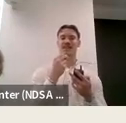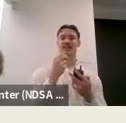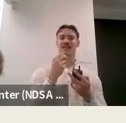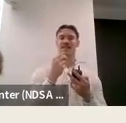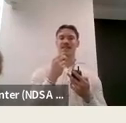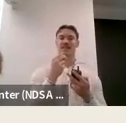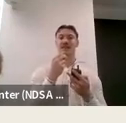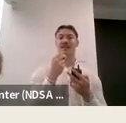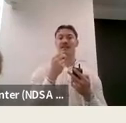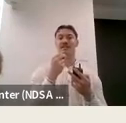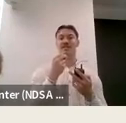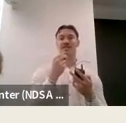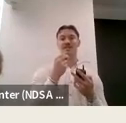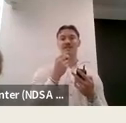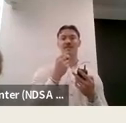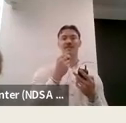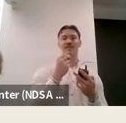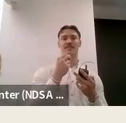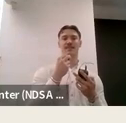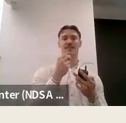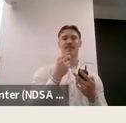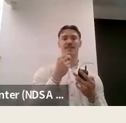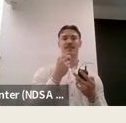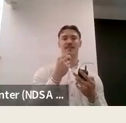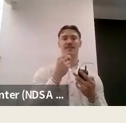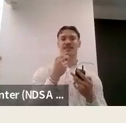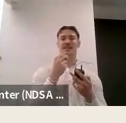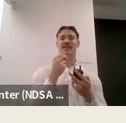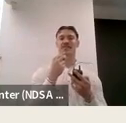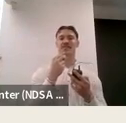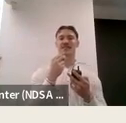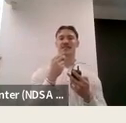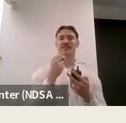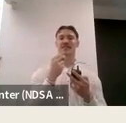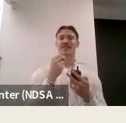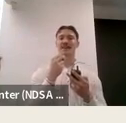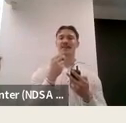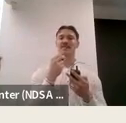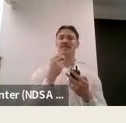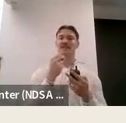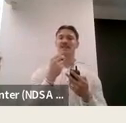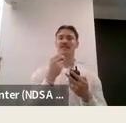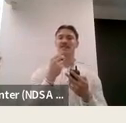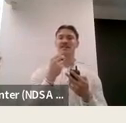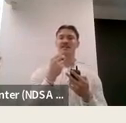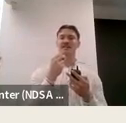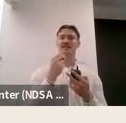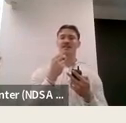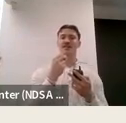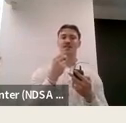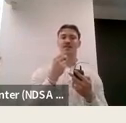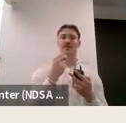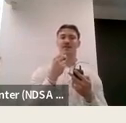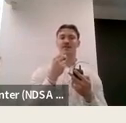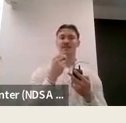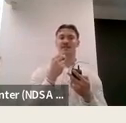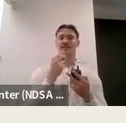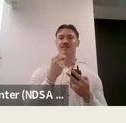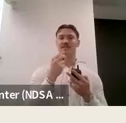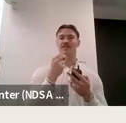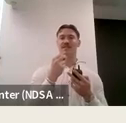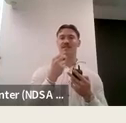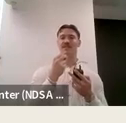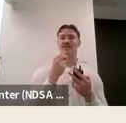where students can have an opinion in the Higher Education Authority, for example. The student's engagement, investing time in areas relevant to the support